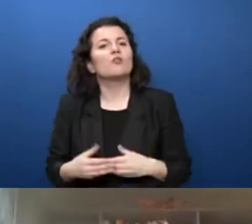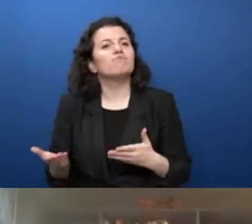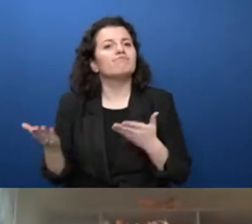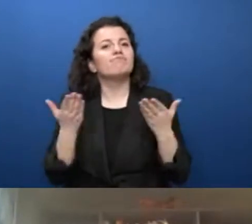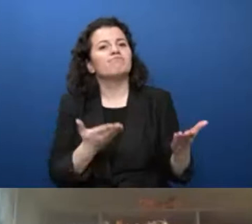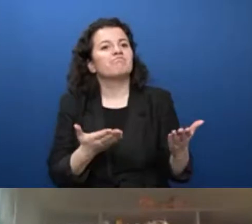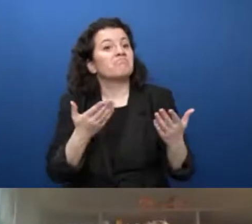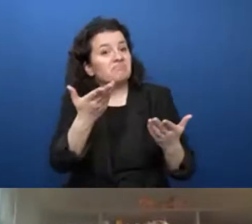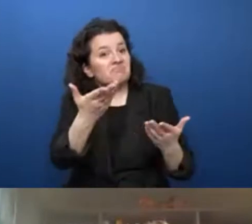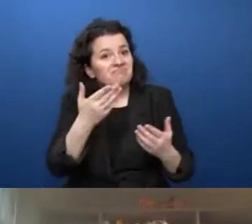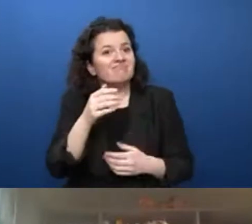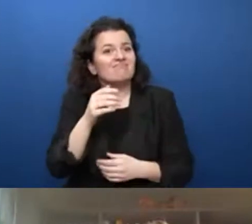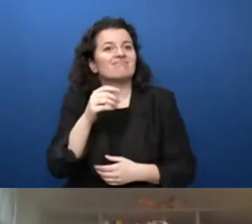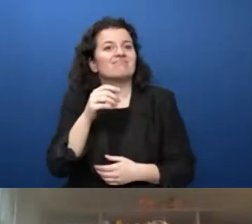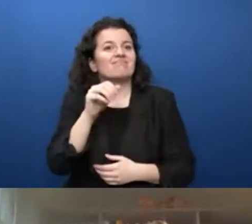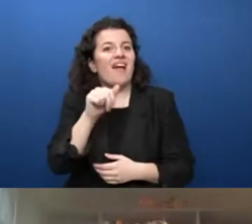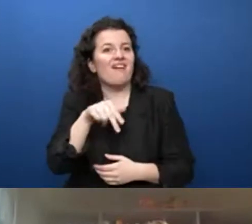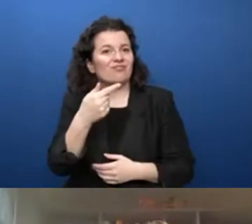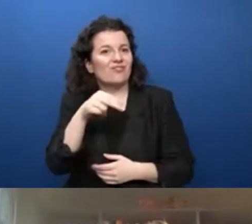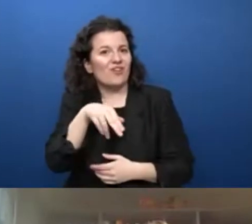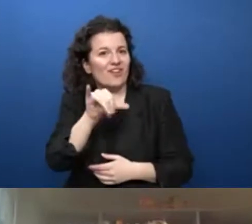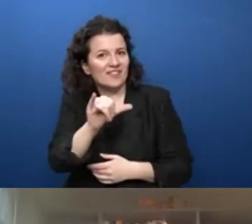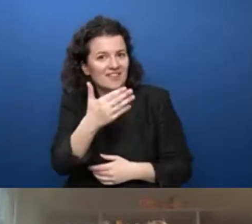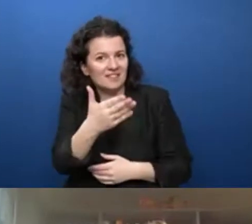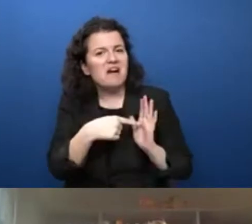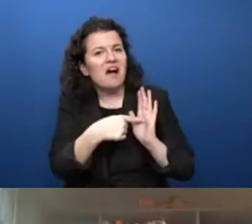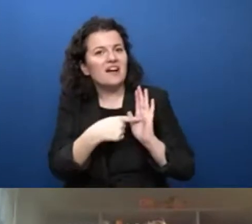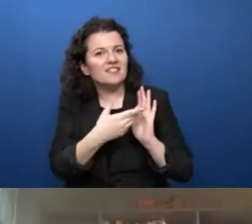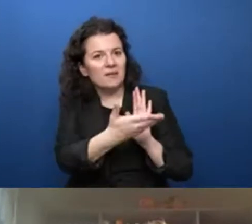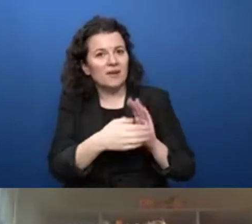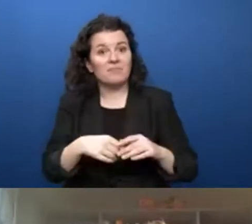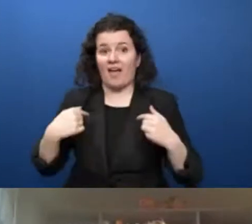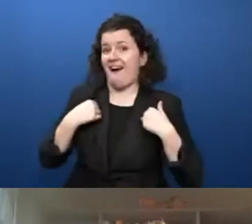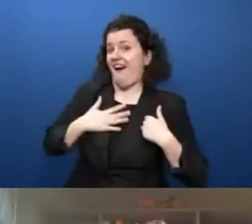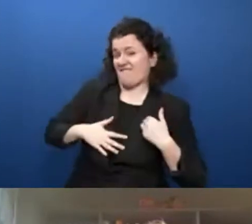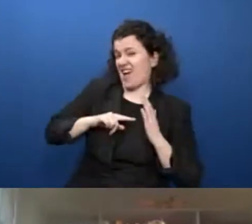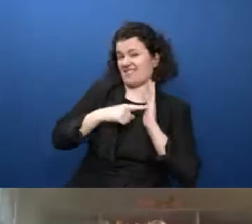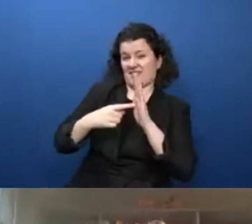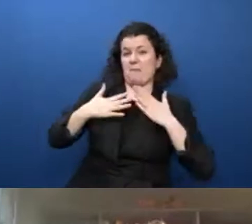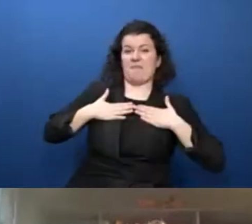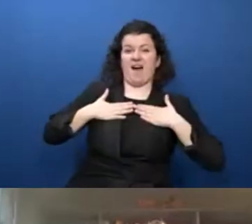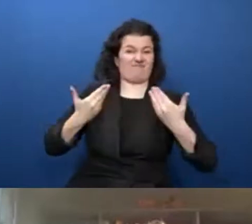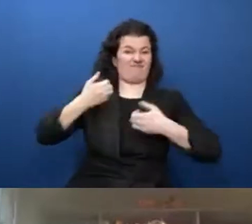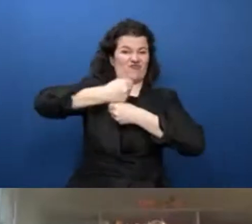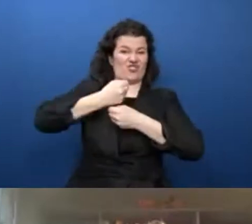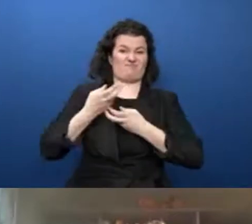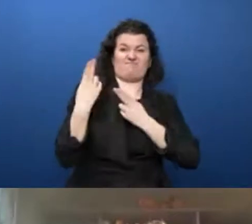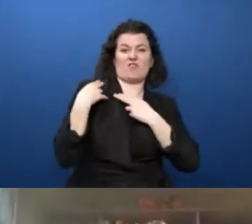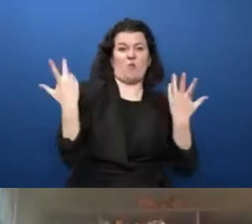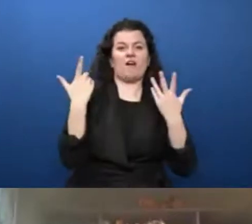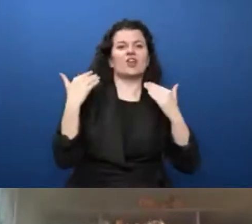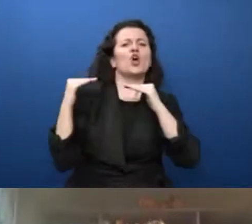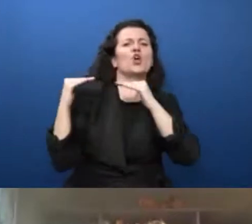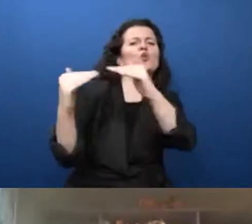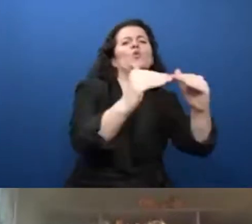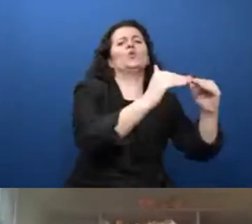my example is based on my job title, which is all about universal design. So universal design, not surprisingly, is what